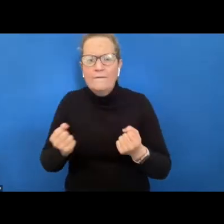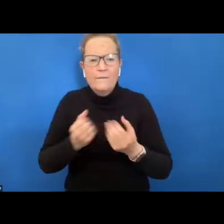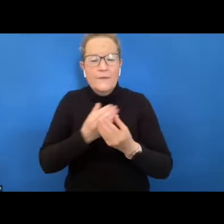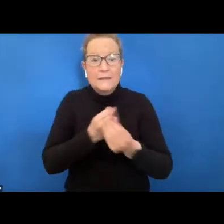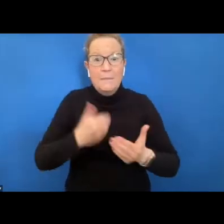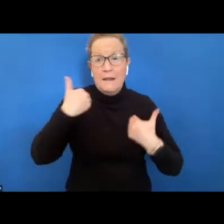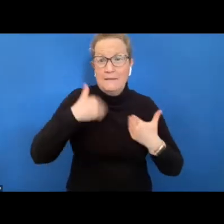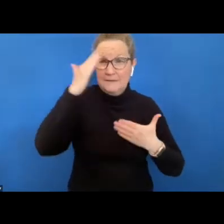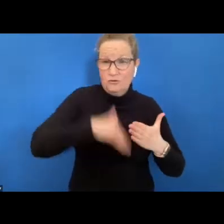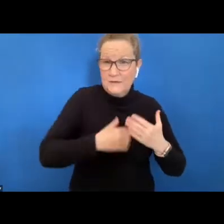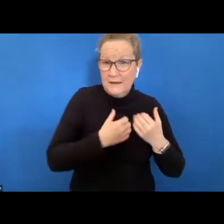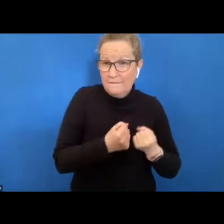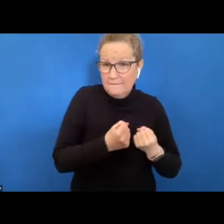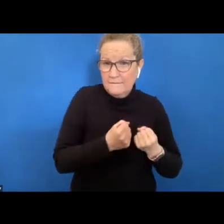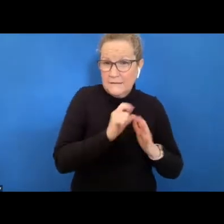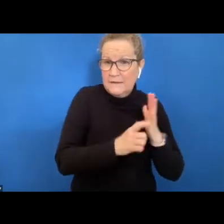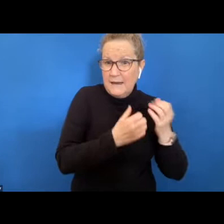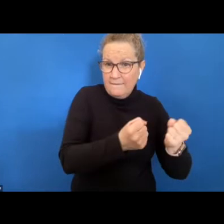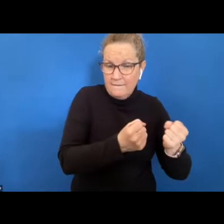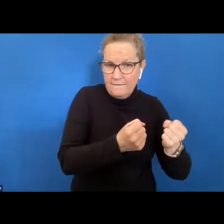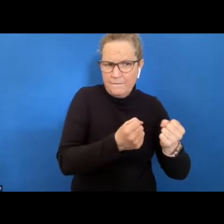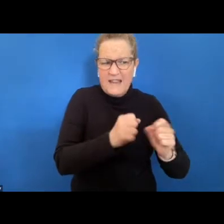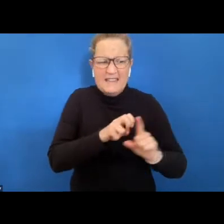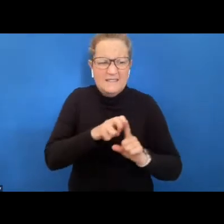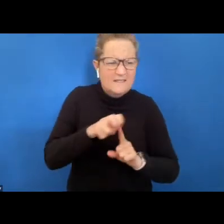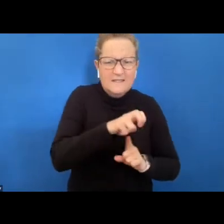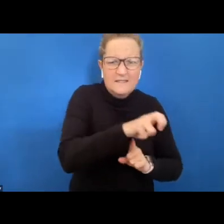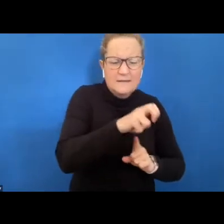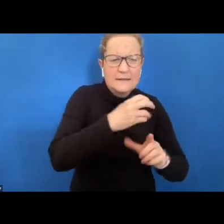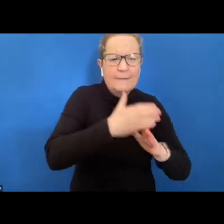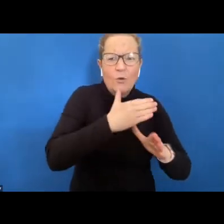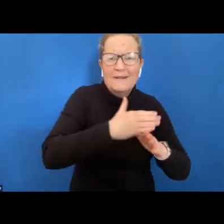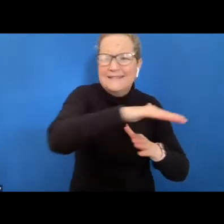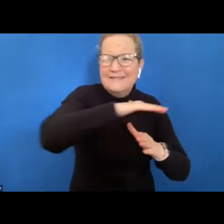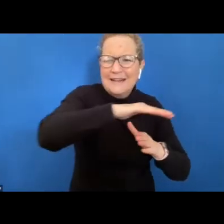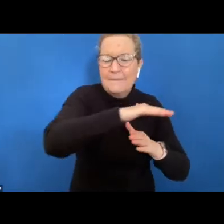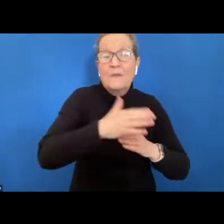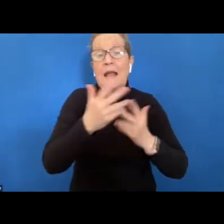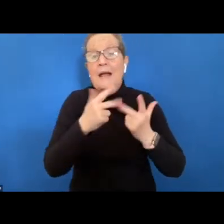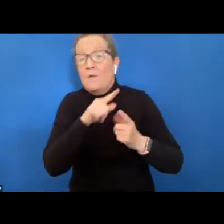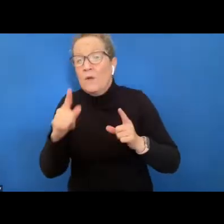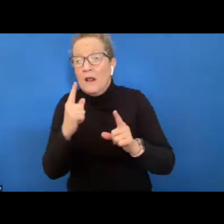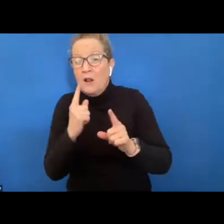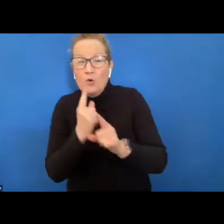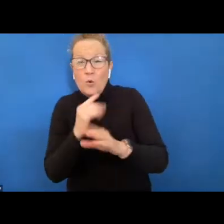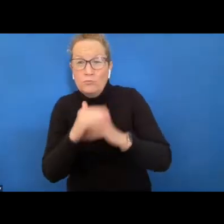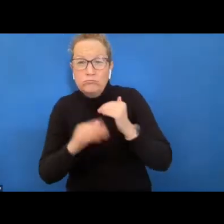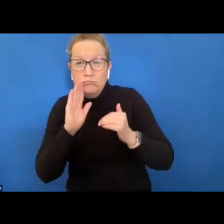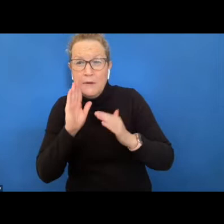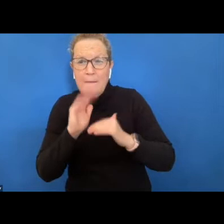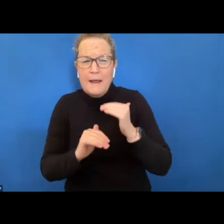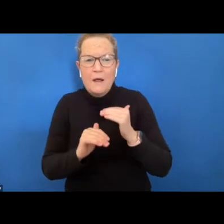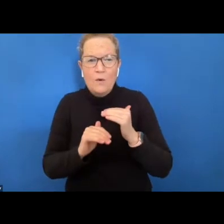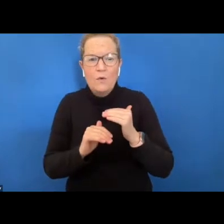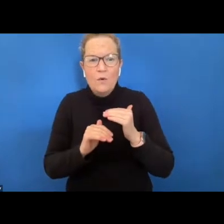lived experience of disability and navigating the employment scene while others will talk about the ways in which employers can become